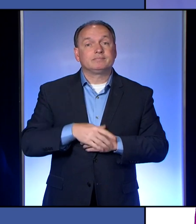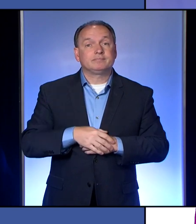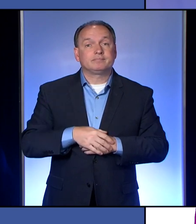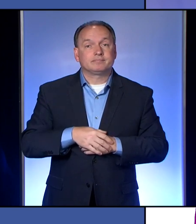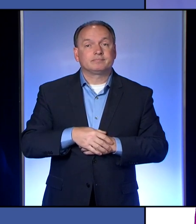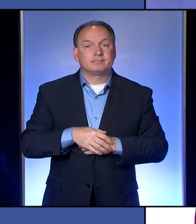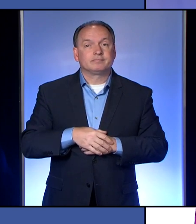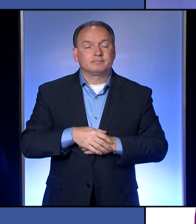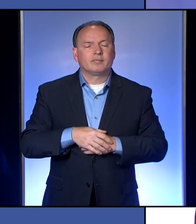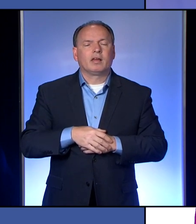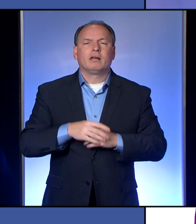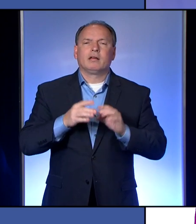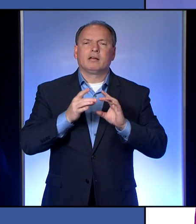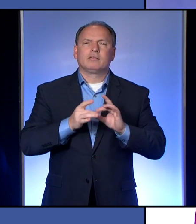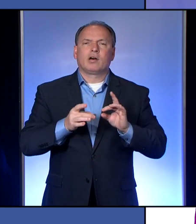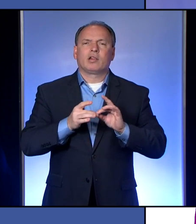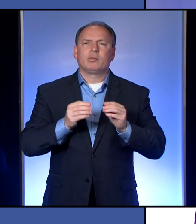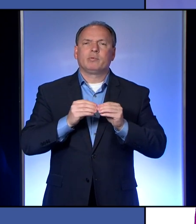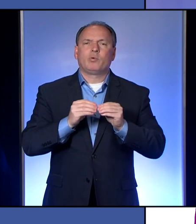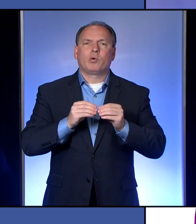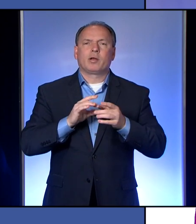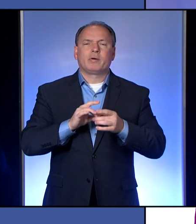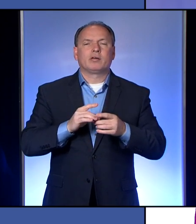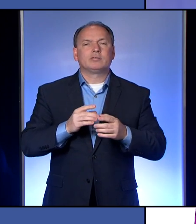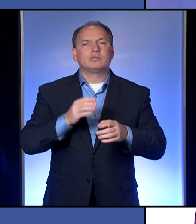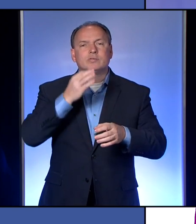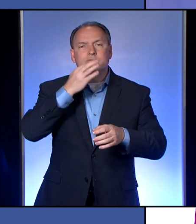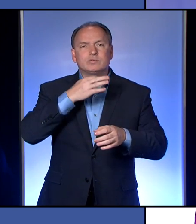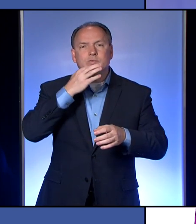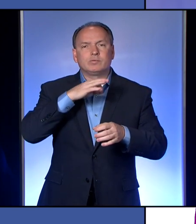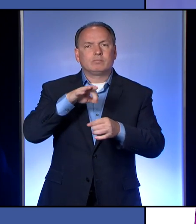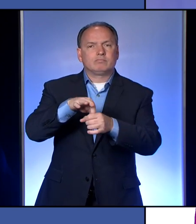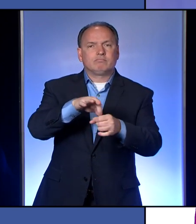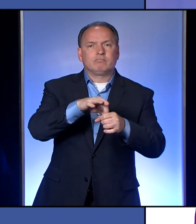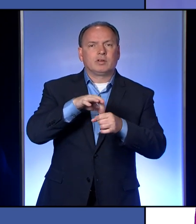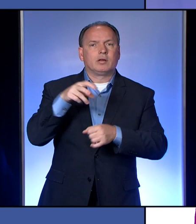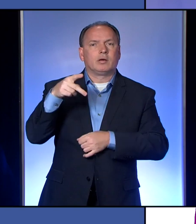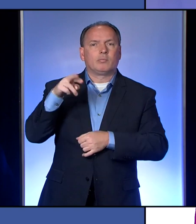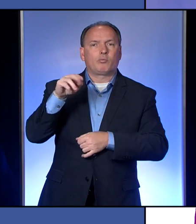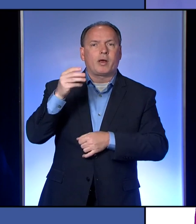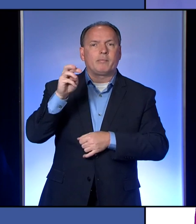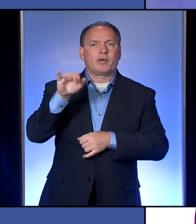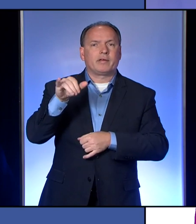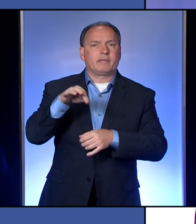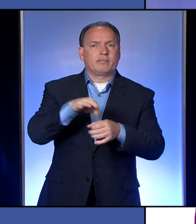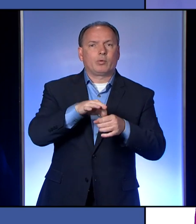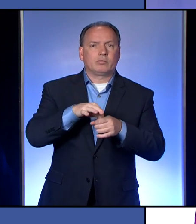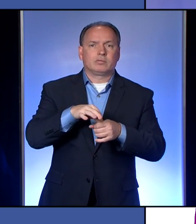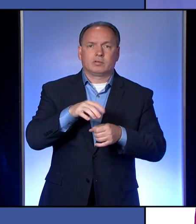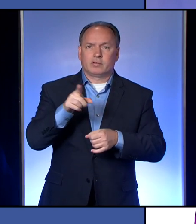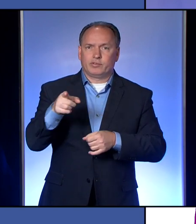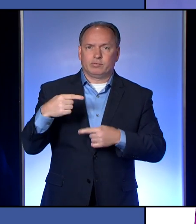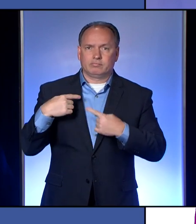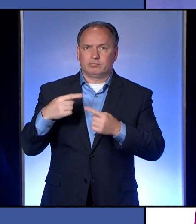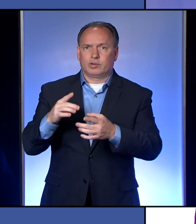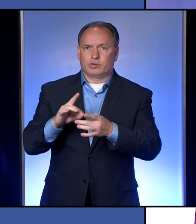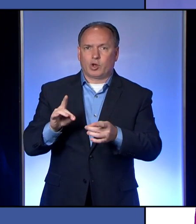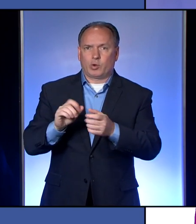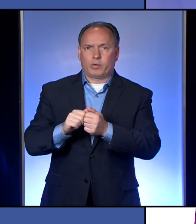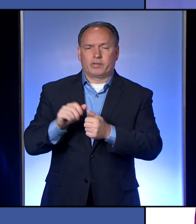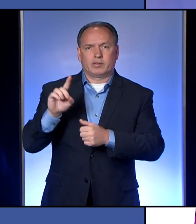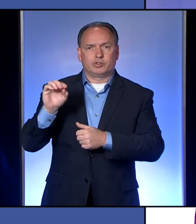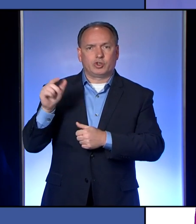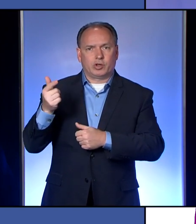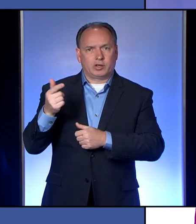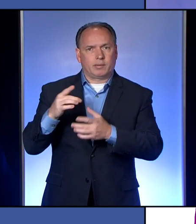Yes, Kathy, I want to talk a little bit about the upcoming primary. I don't know if you've talked much with Doug about this, but what kind of